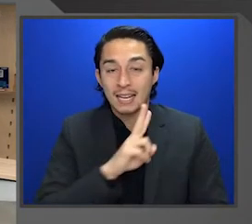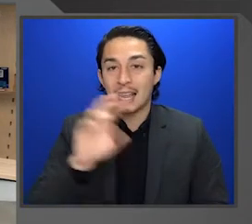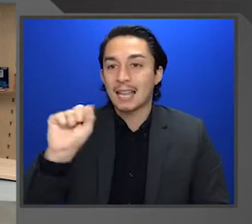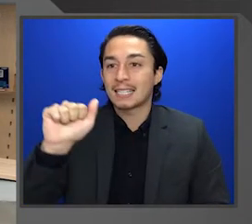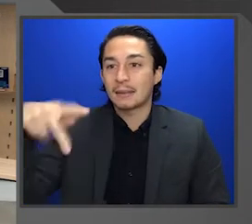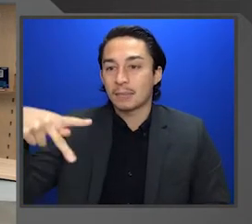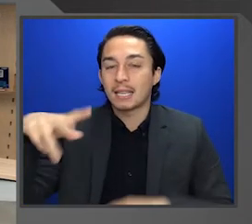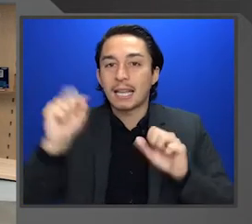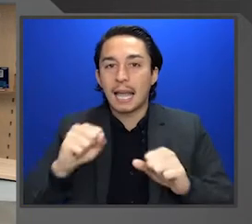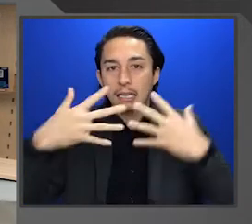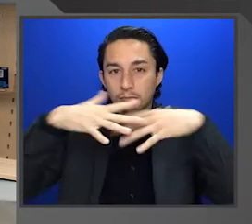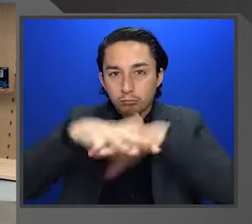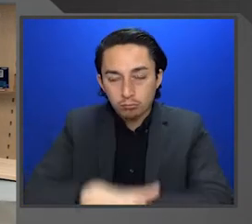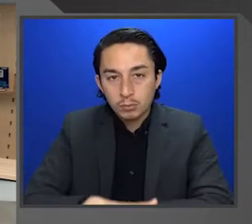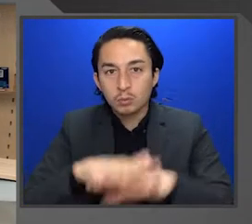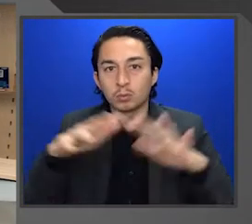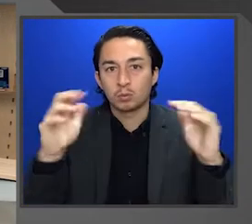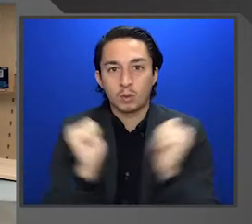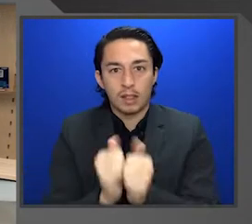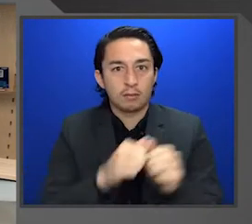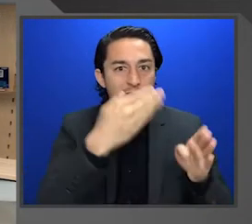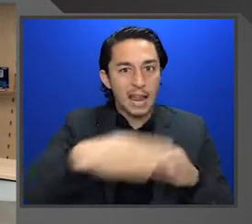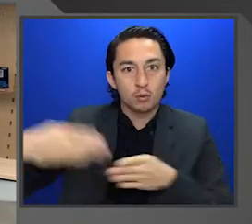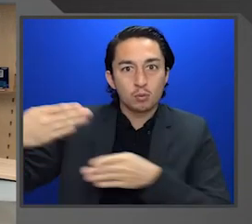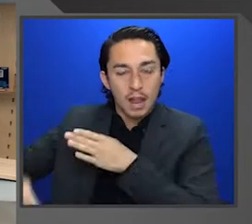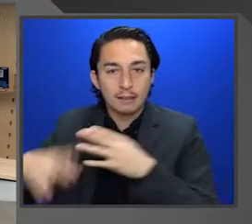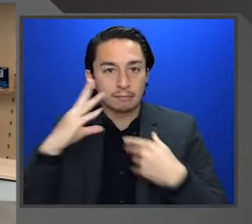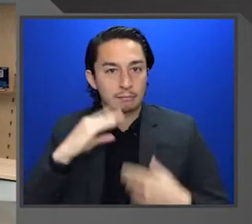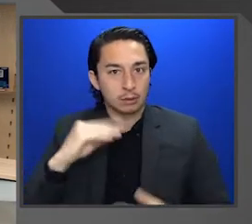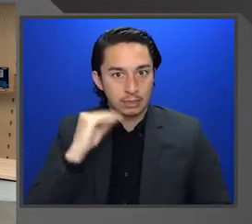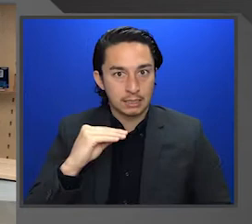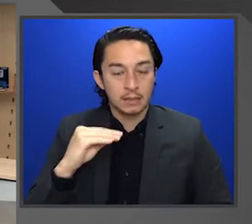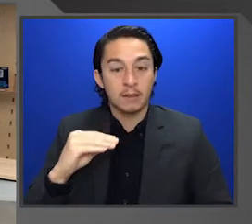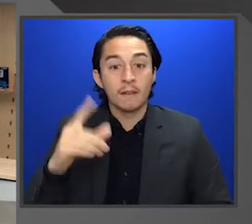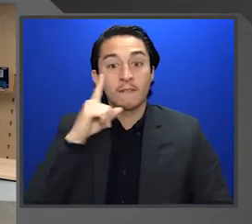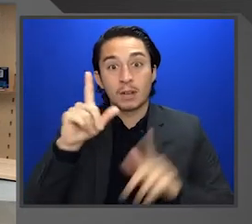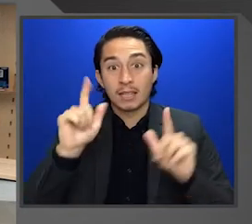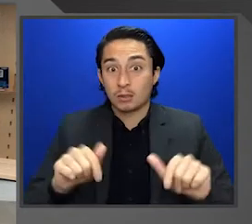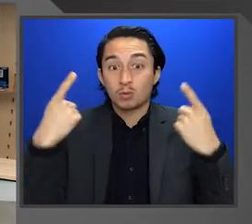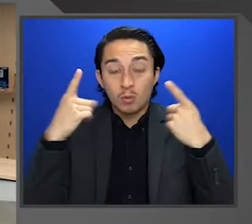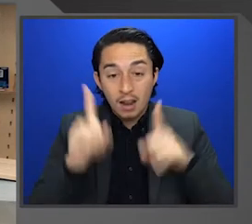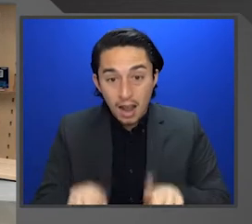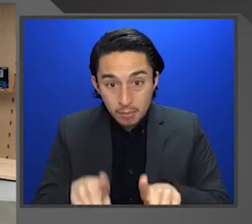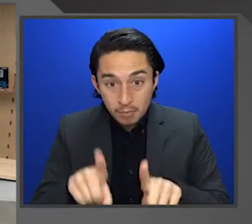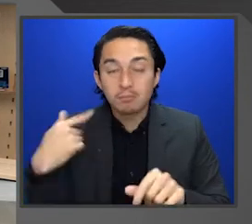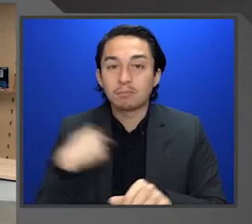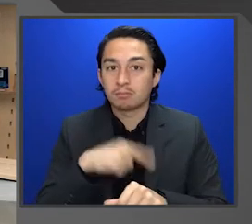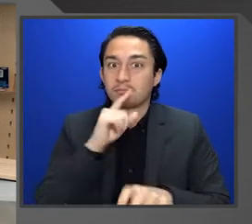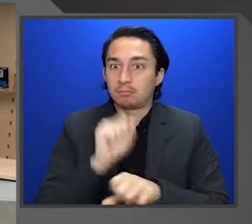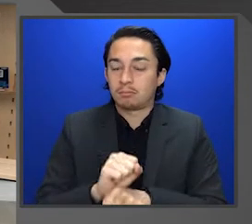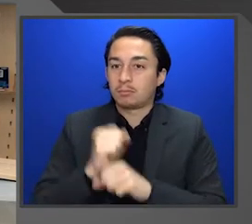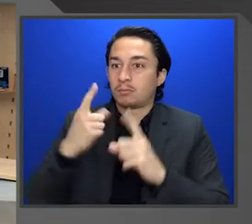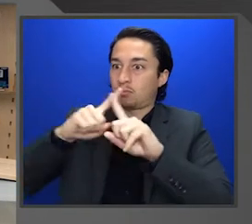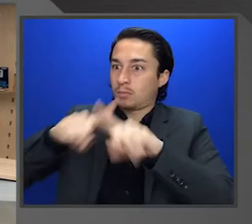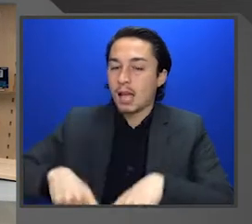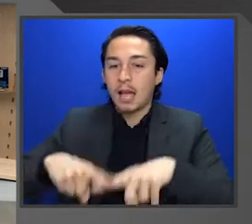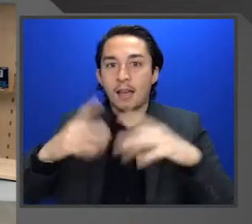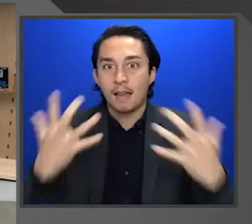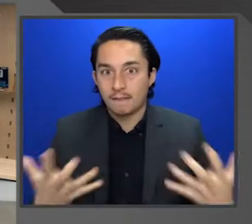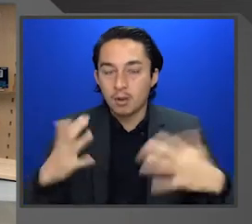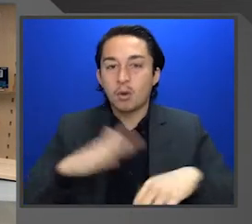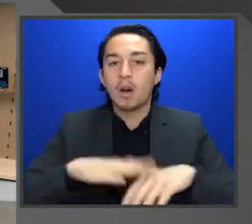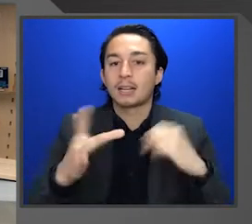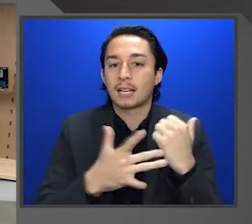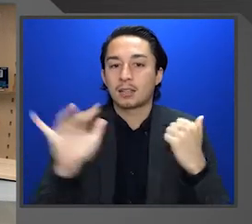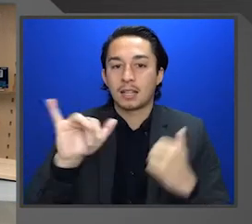Twin and SAP can be integrated together to create an end-to-end experience. And to make a lot of this happen, we actually rely heavily